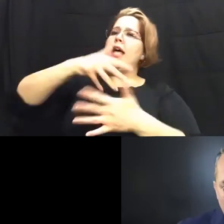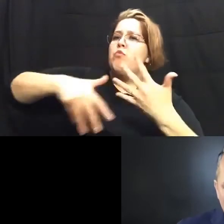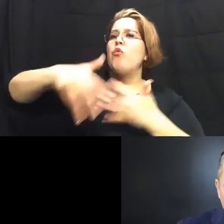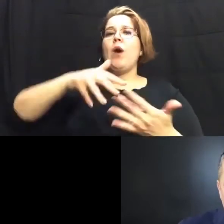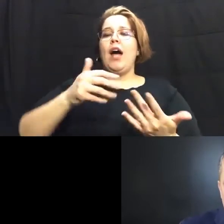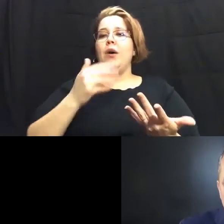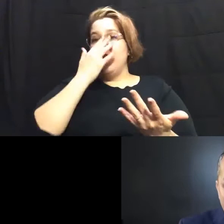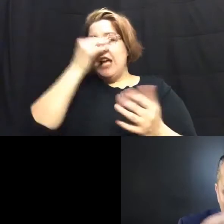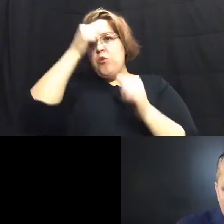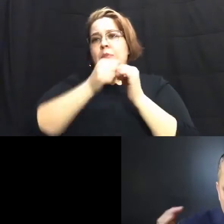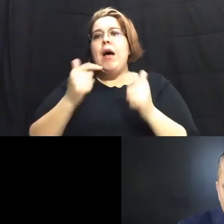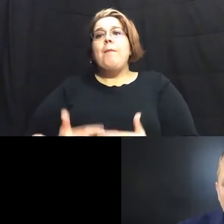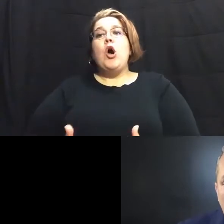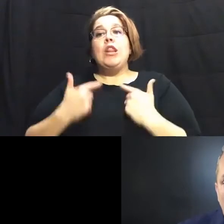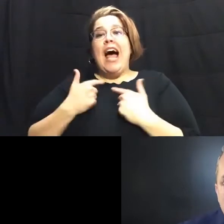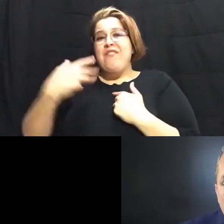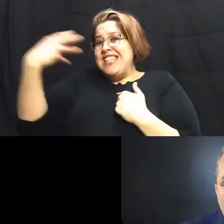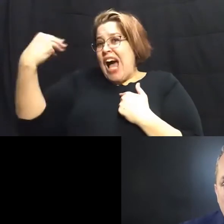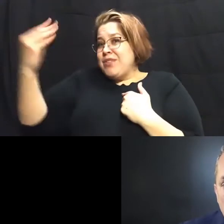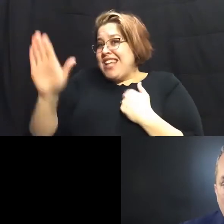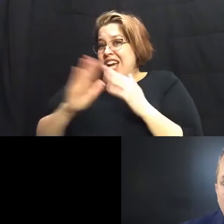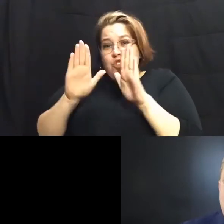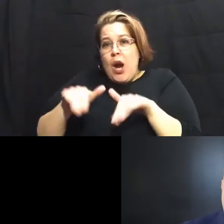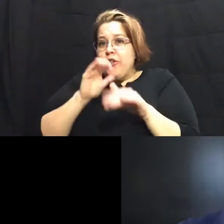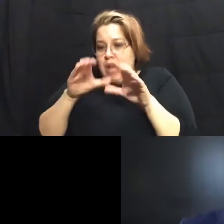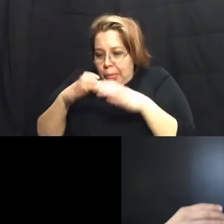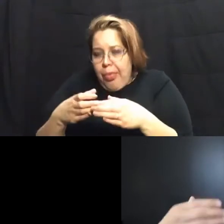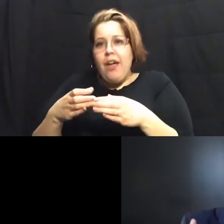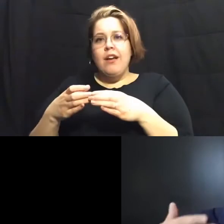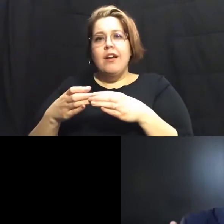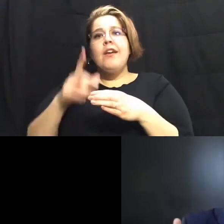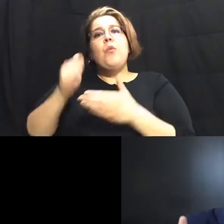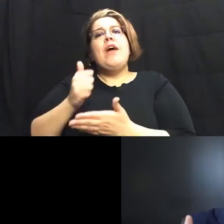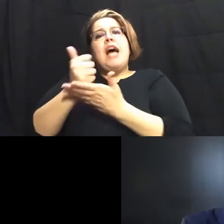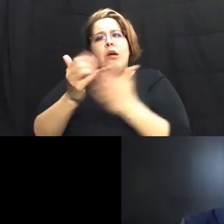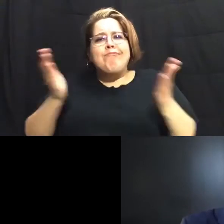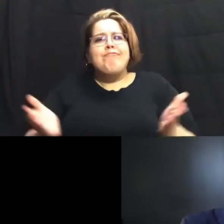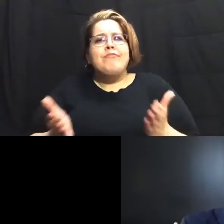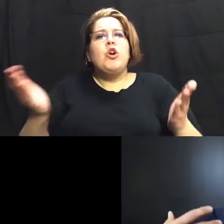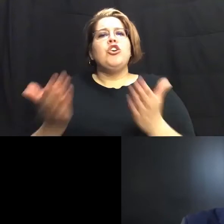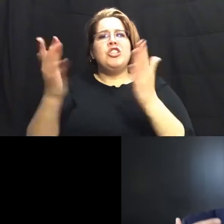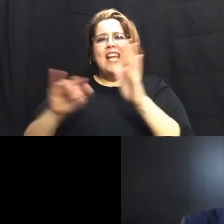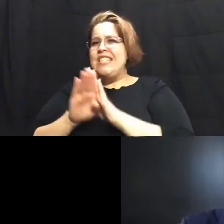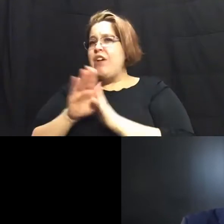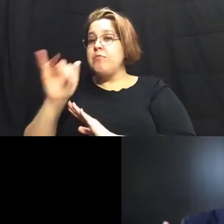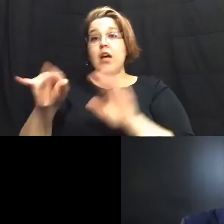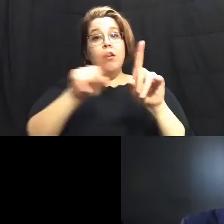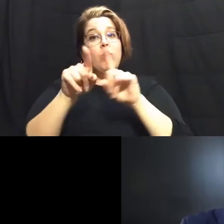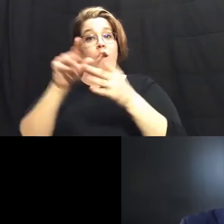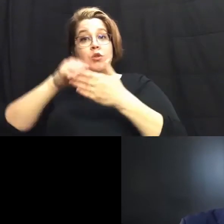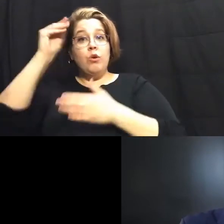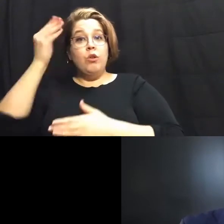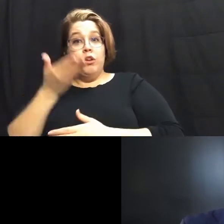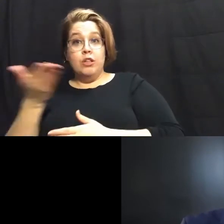that life is outside of their home also and and we have to help and cultivate that and grow it but we also learn these lessons